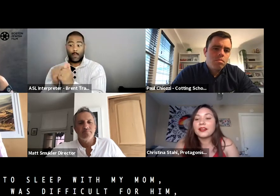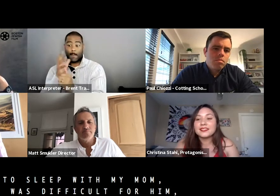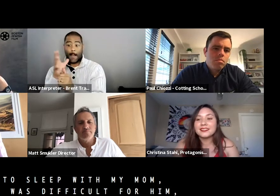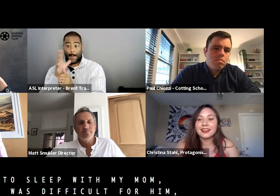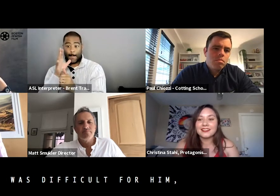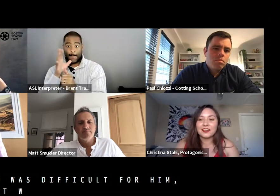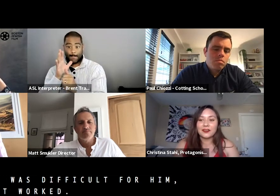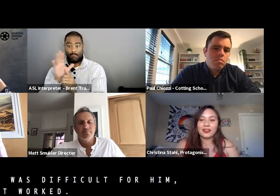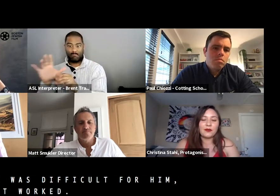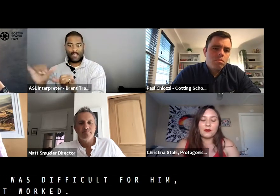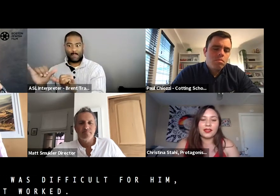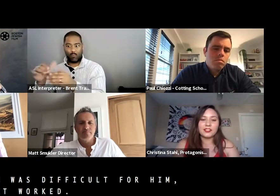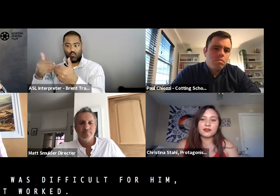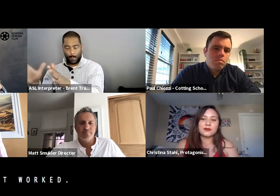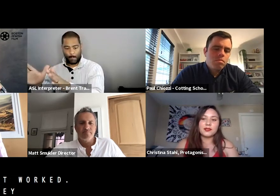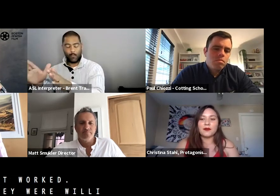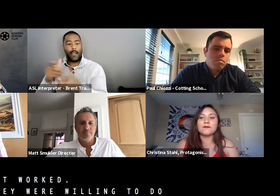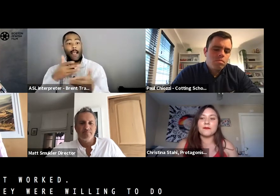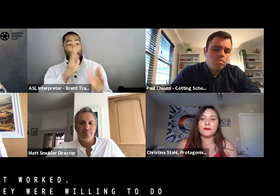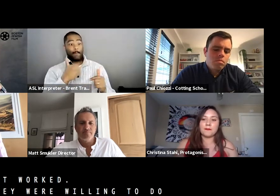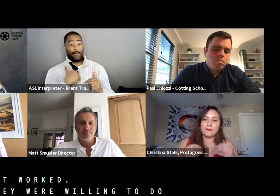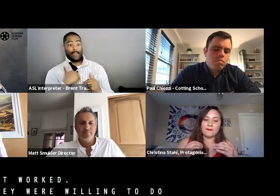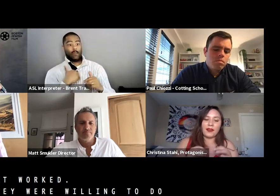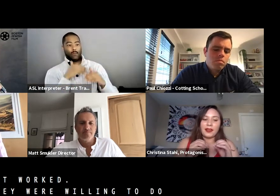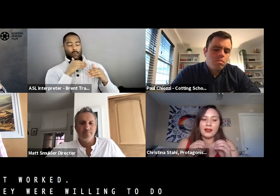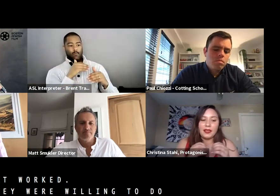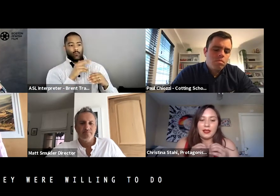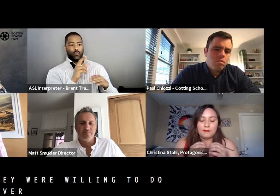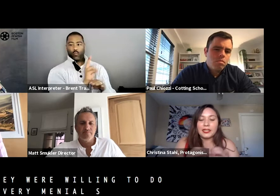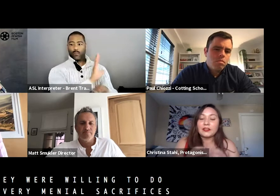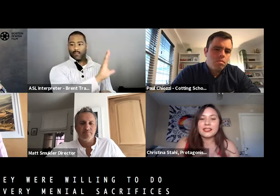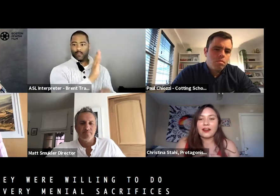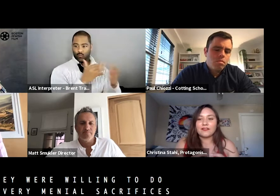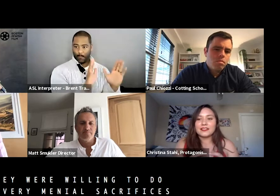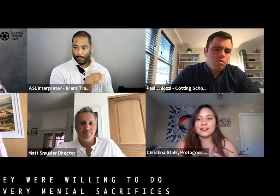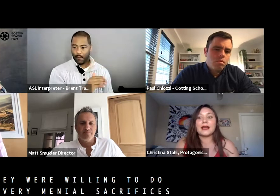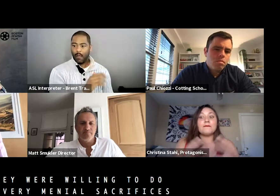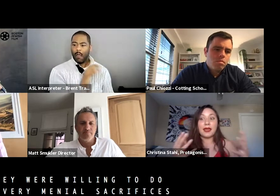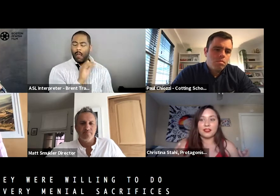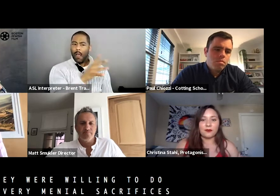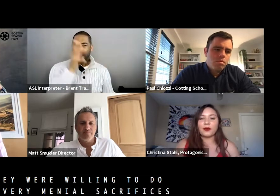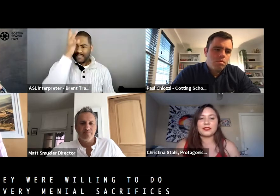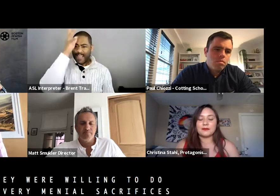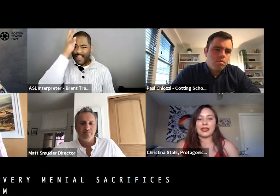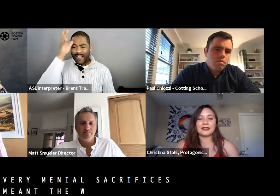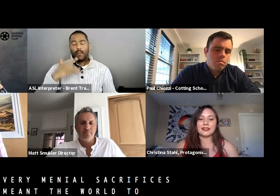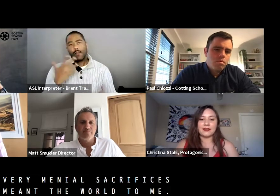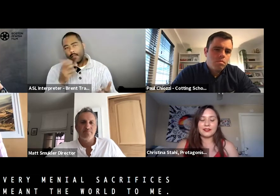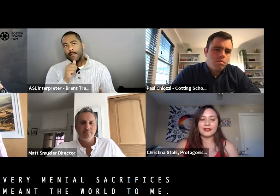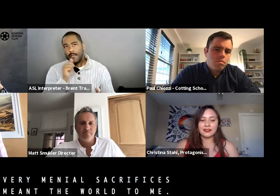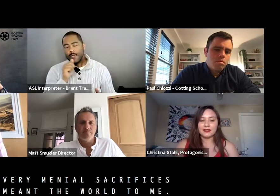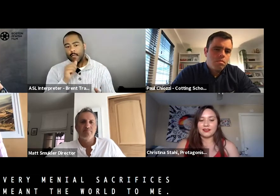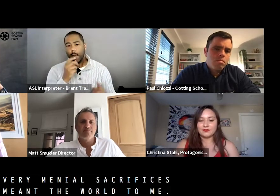but it worked. And so they were willing to do some, you know, very menial sacrifices that meant the world to me.